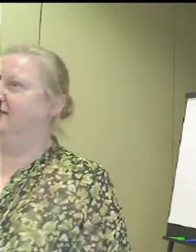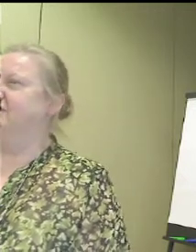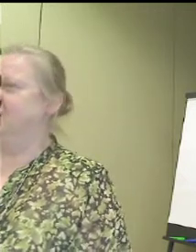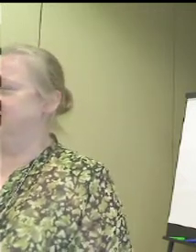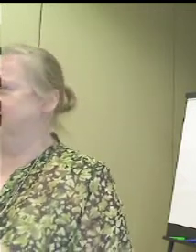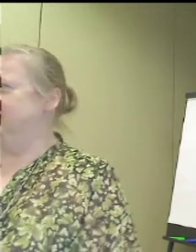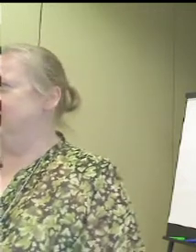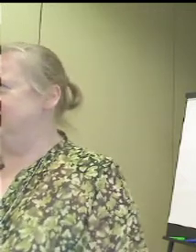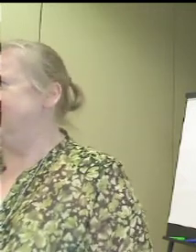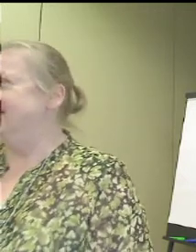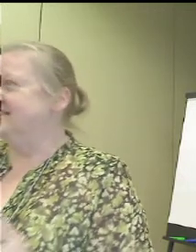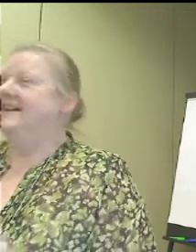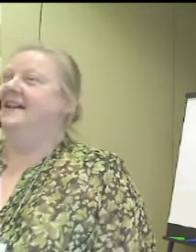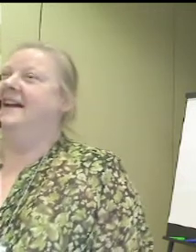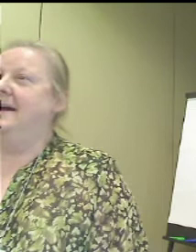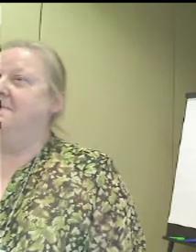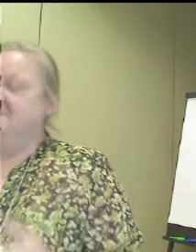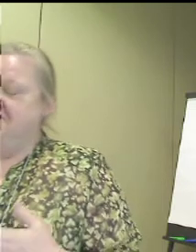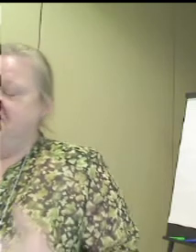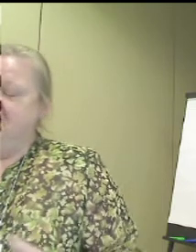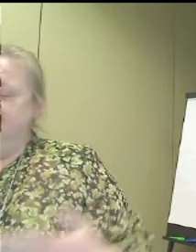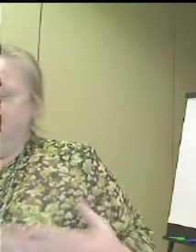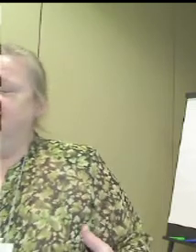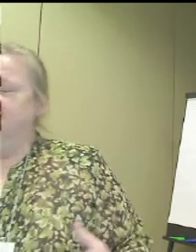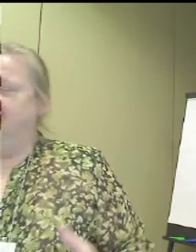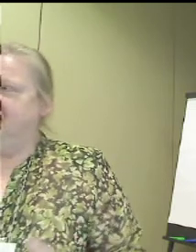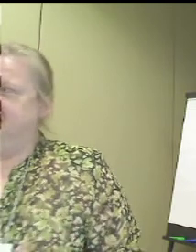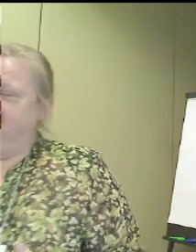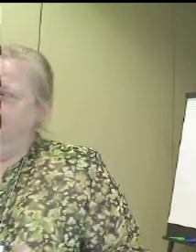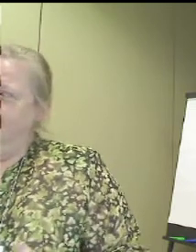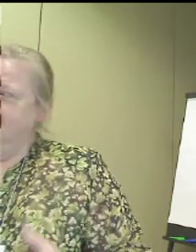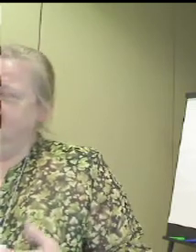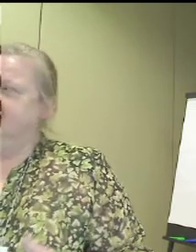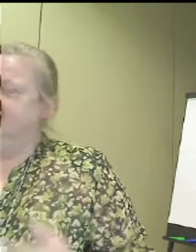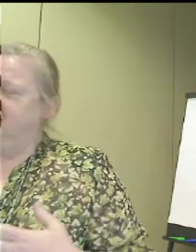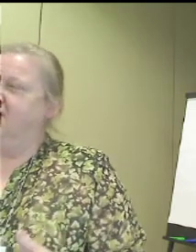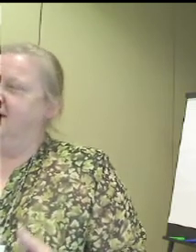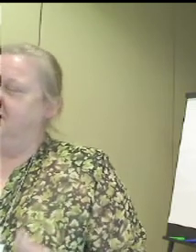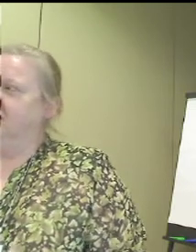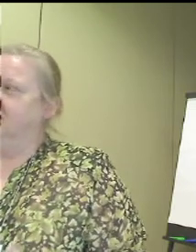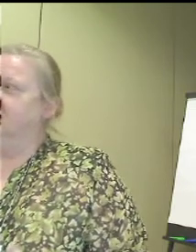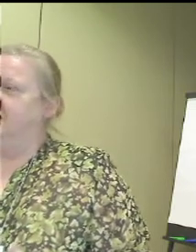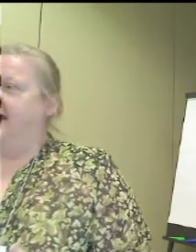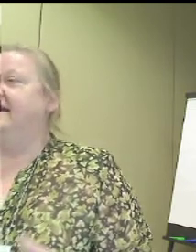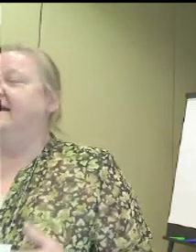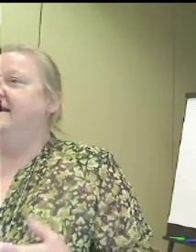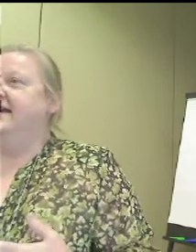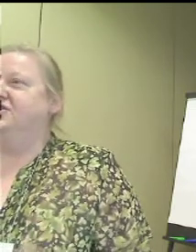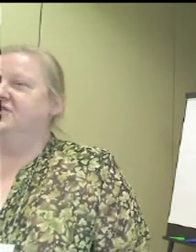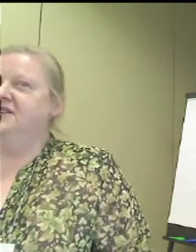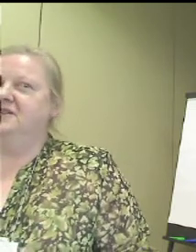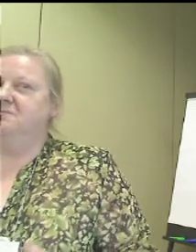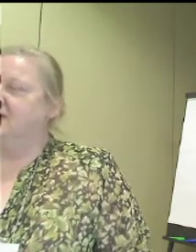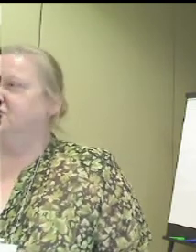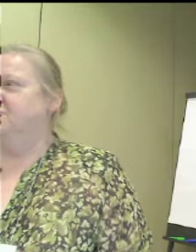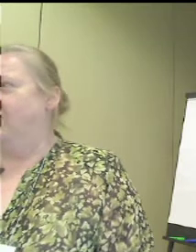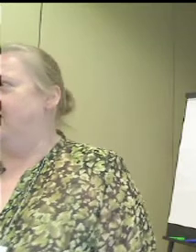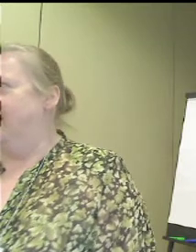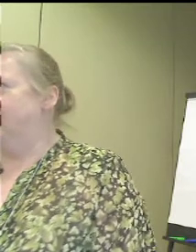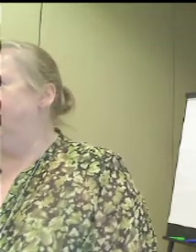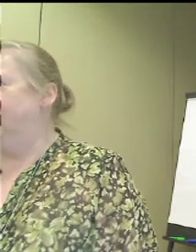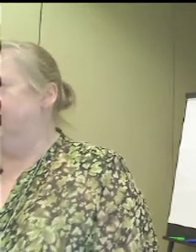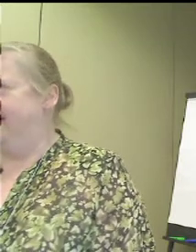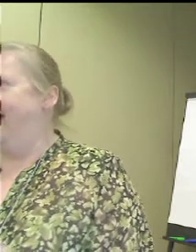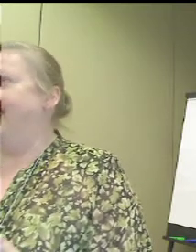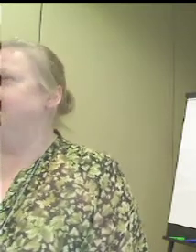who have colour vision deficiencies. One of my best friends is totally monochromat, and she knows much